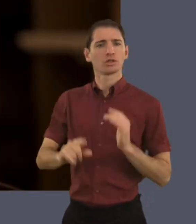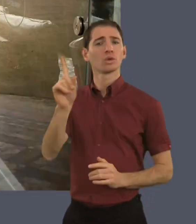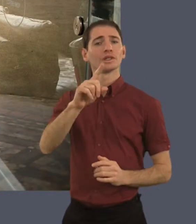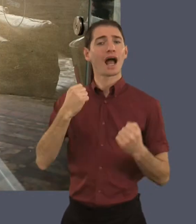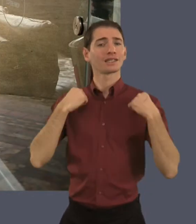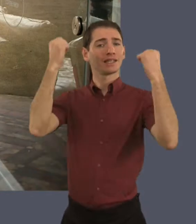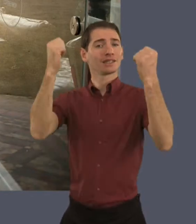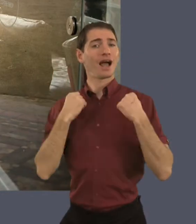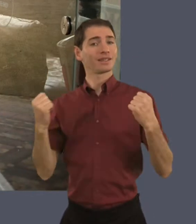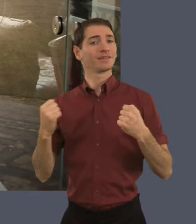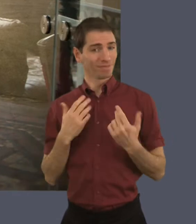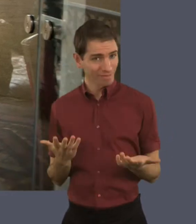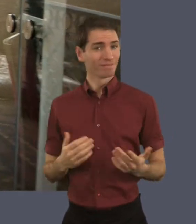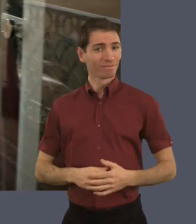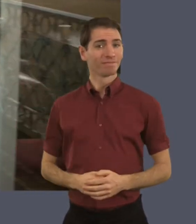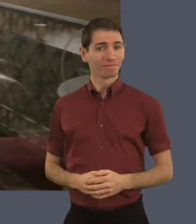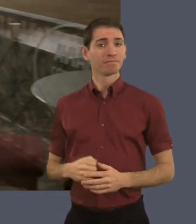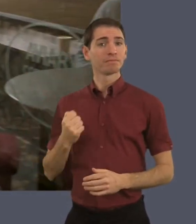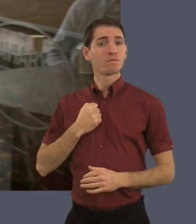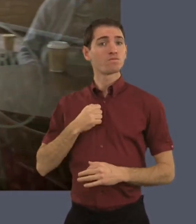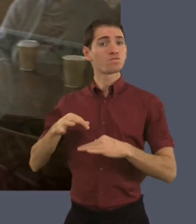well as start doing some exercise.